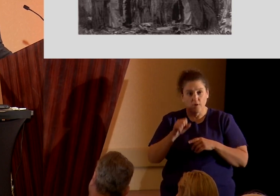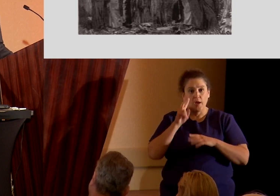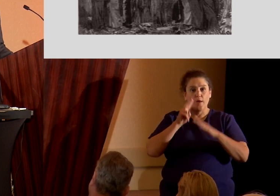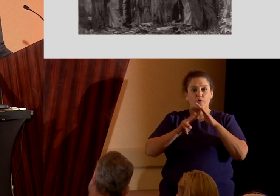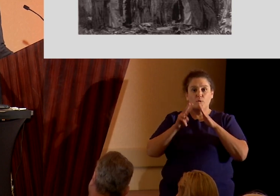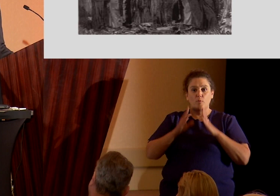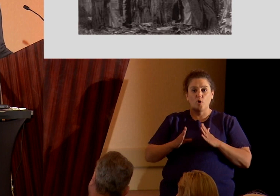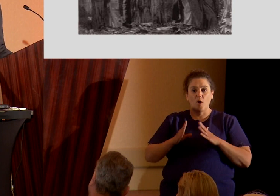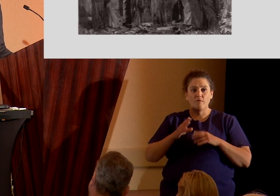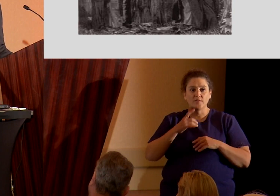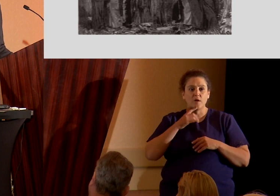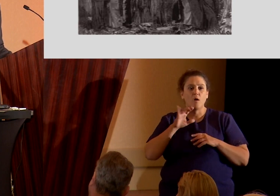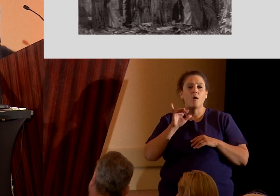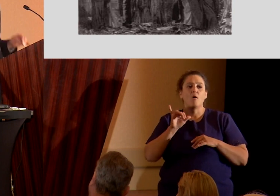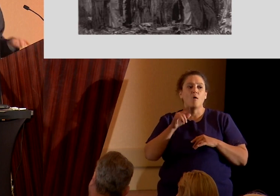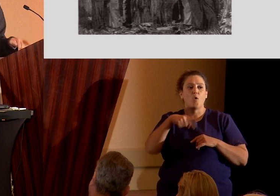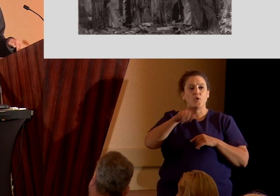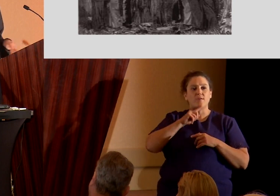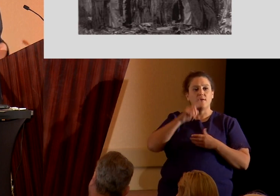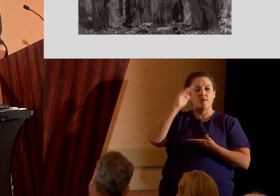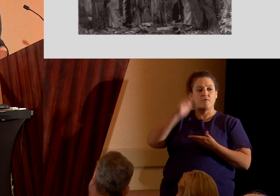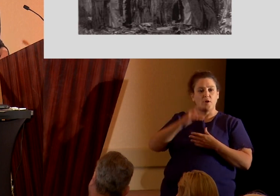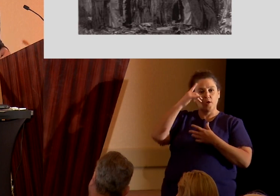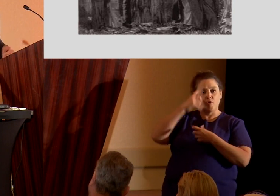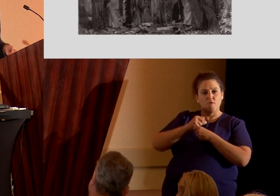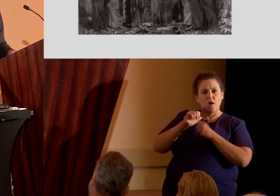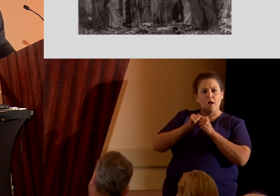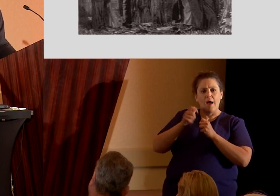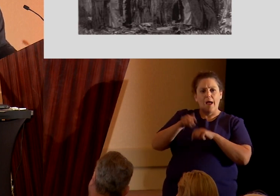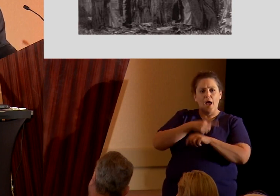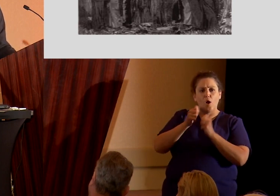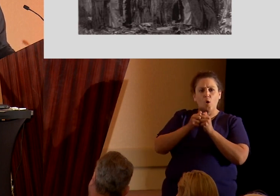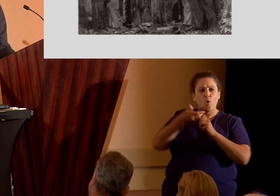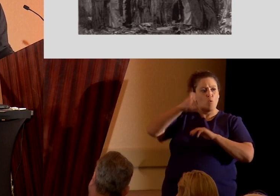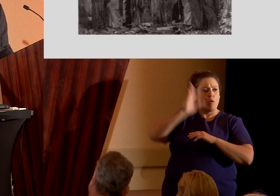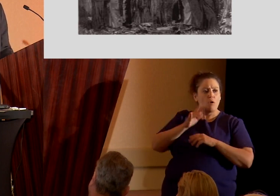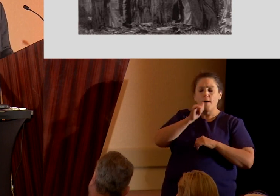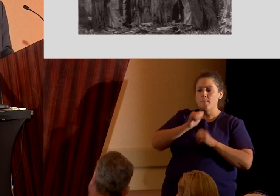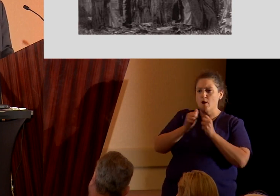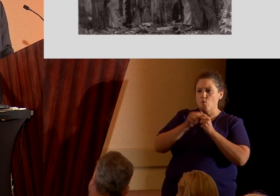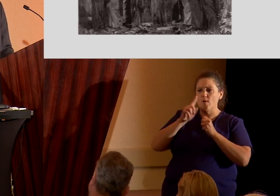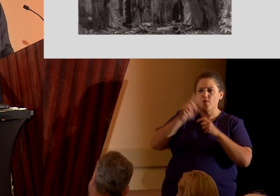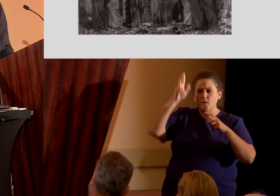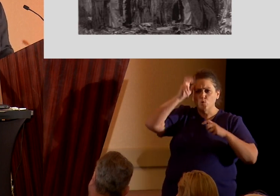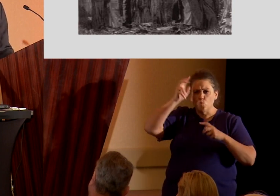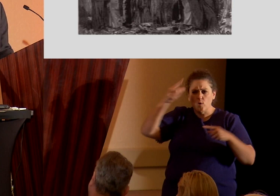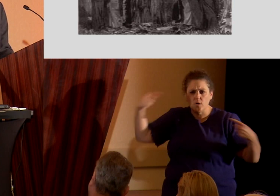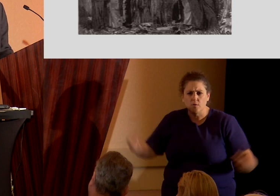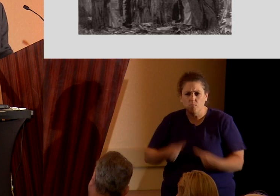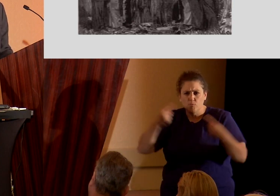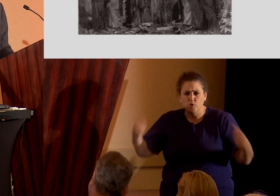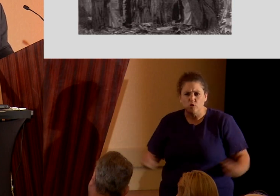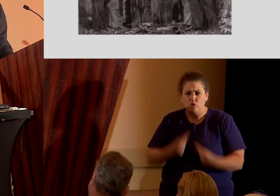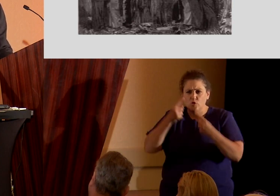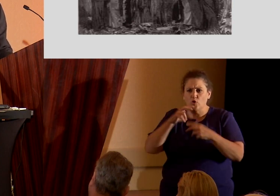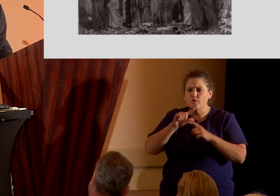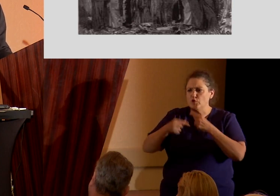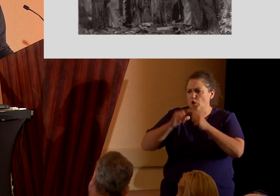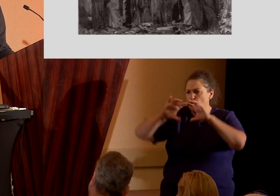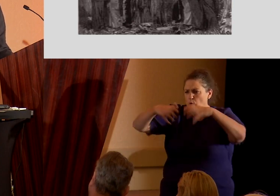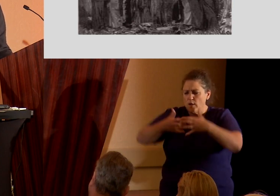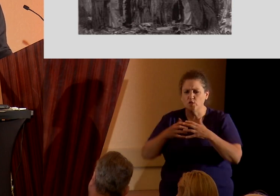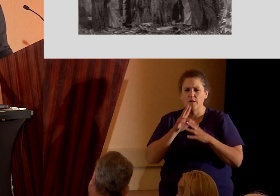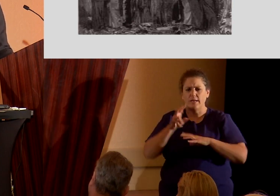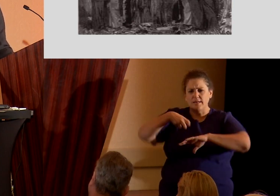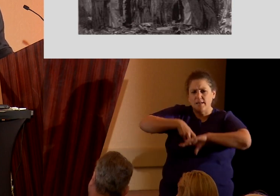answered them, oh, ye of little faith, how long will God bear with this wicked and perverse generation? Down on your knees, brethren, every one of you,